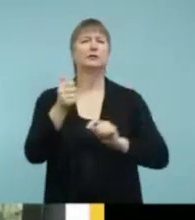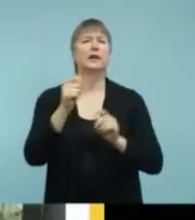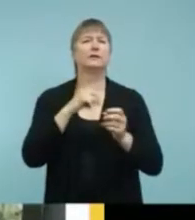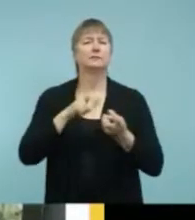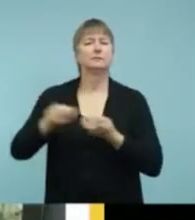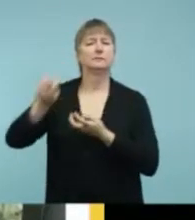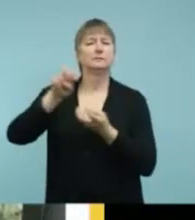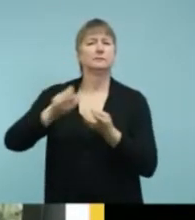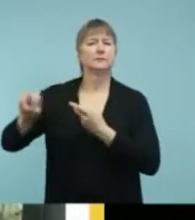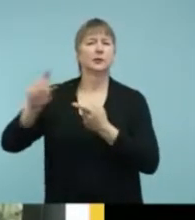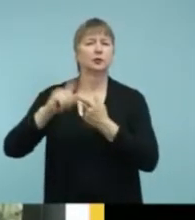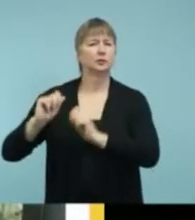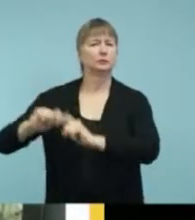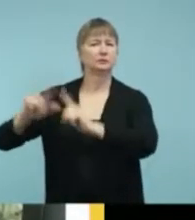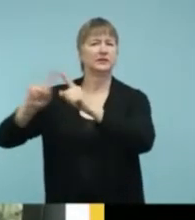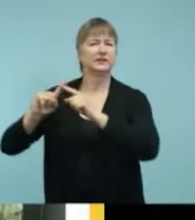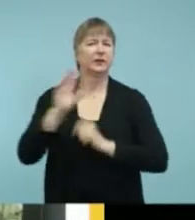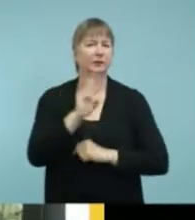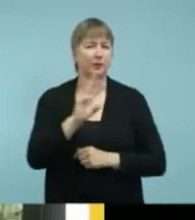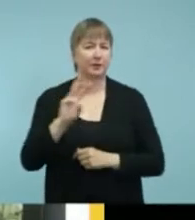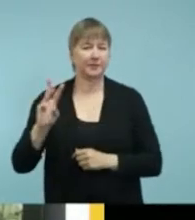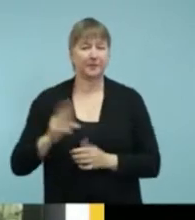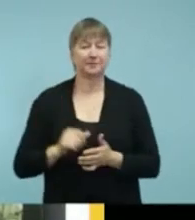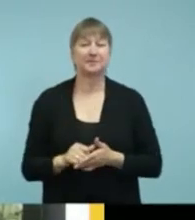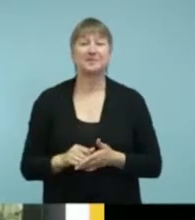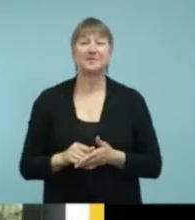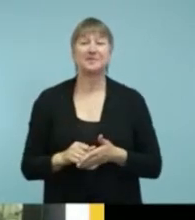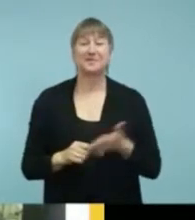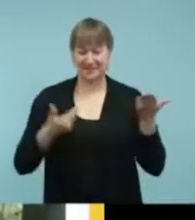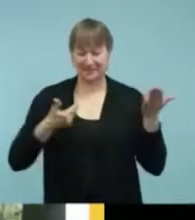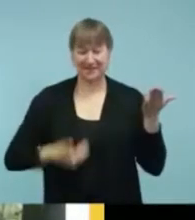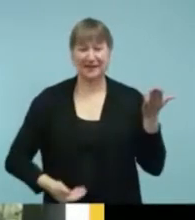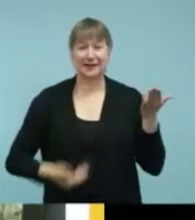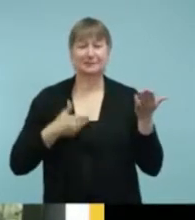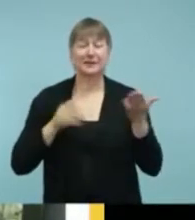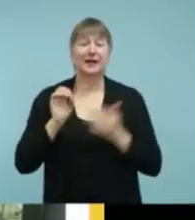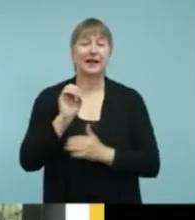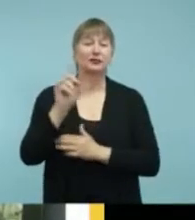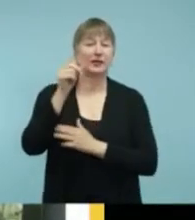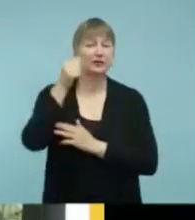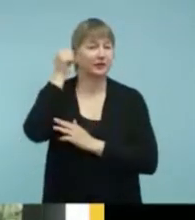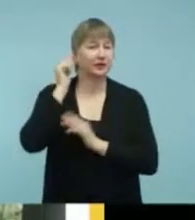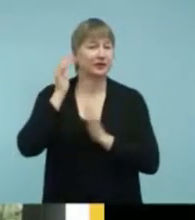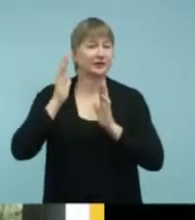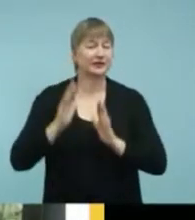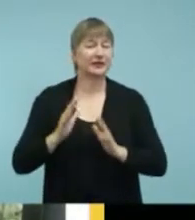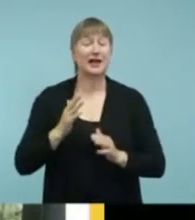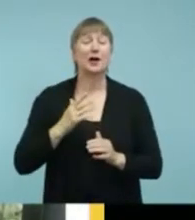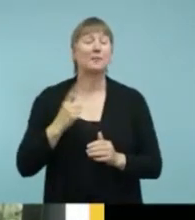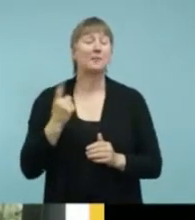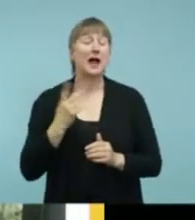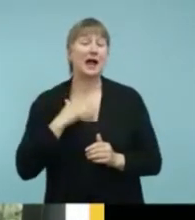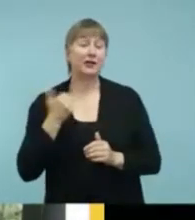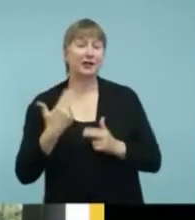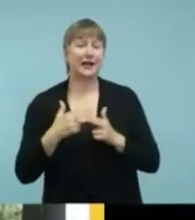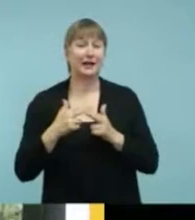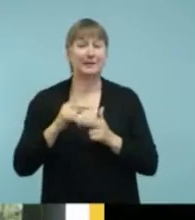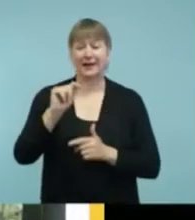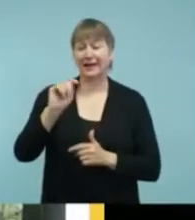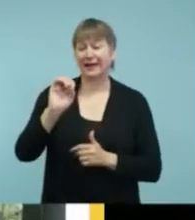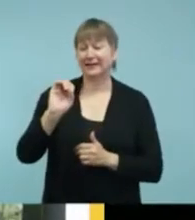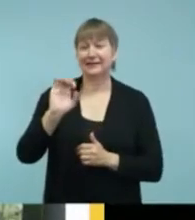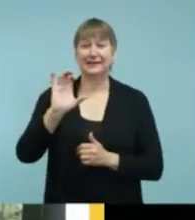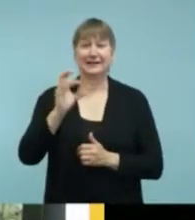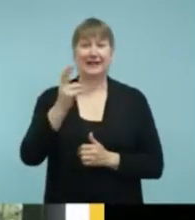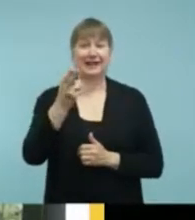So, as Jackie mentioned, I am an educational audiologist. One of my nicknames is Techie Tina. I feel